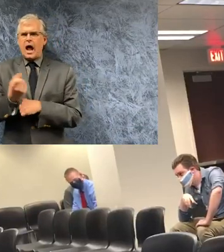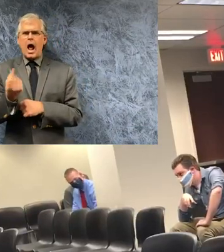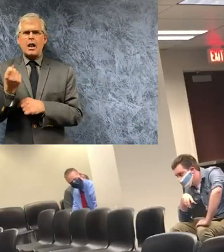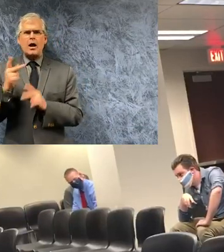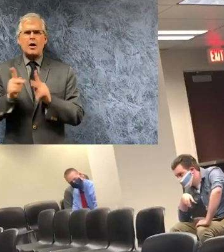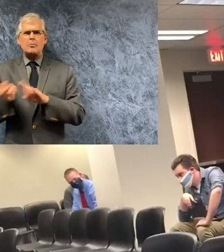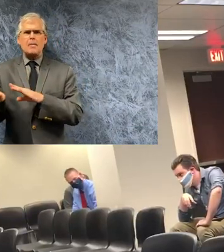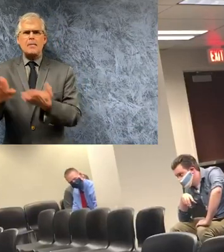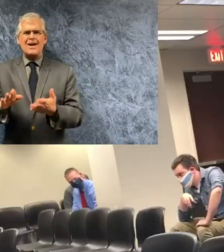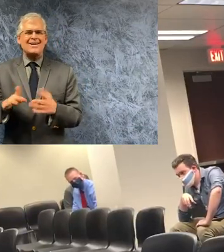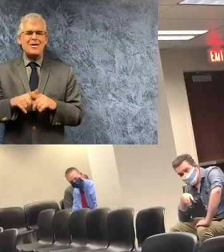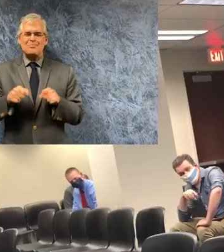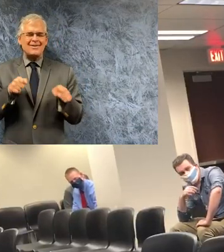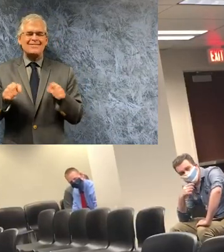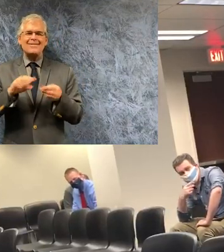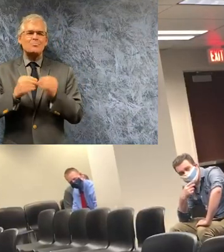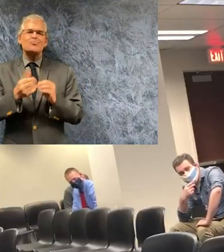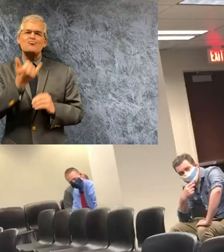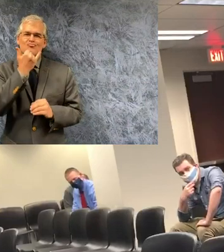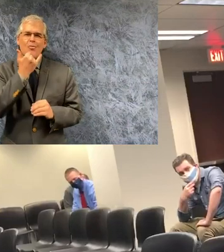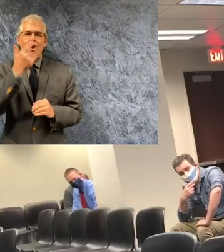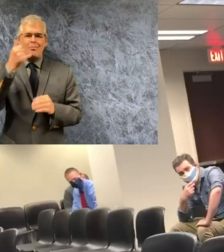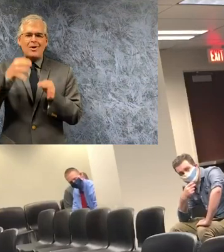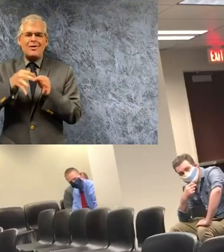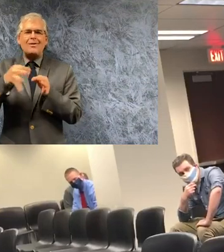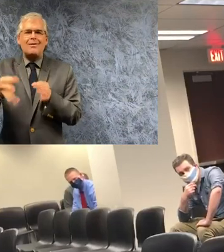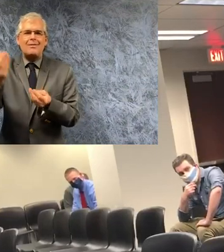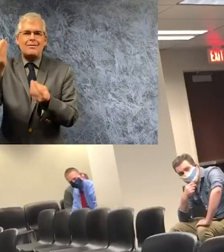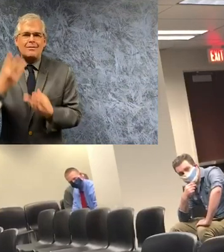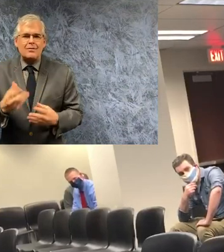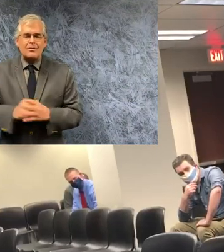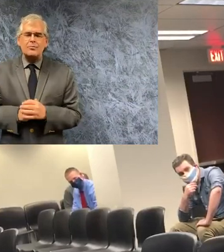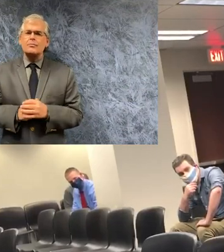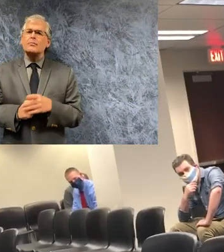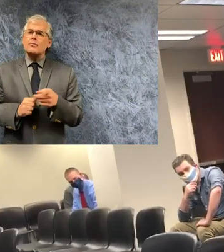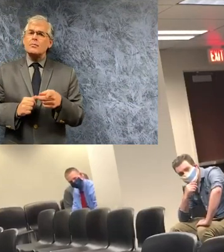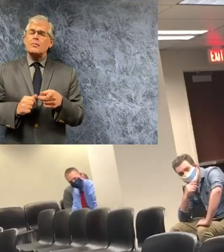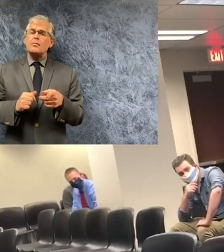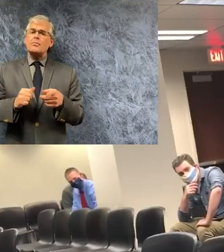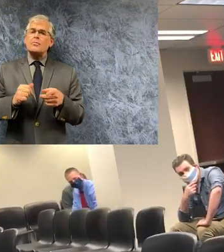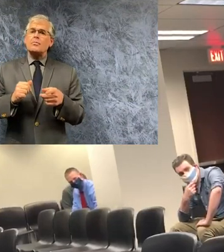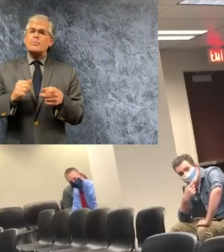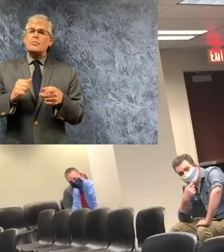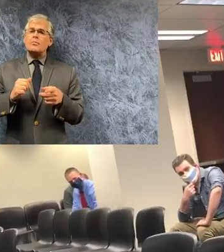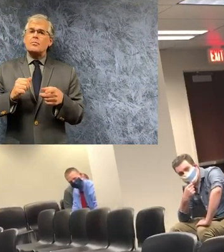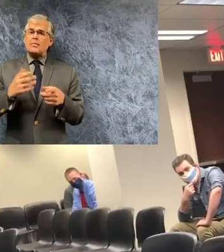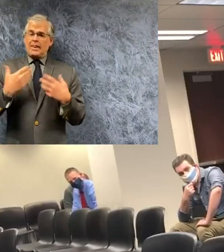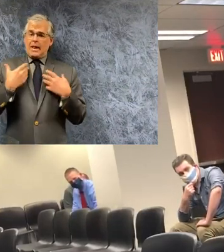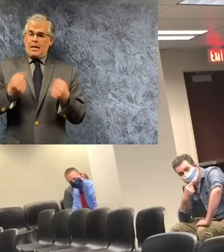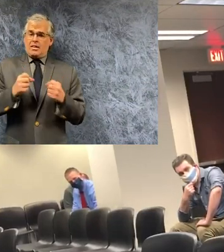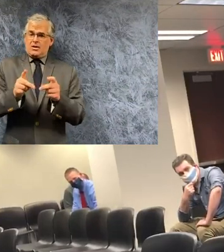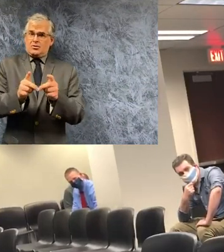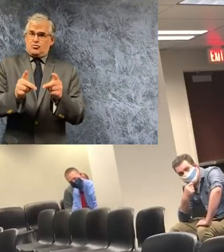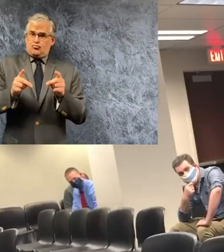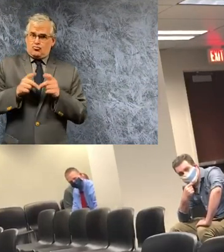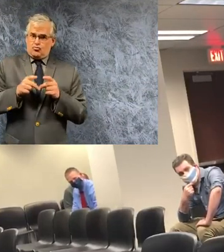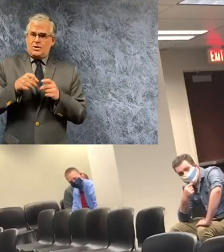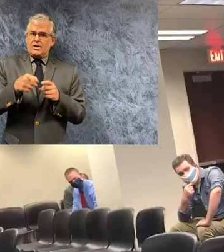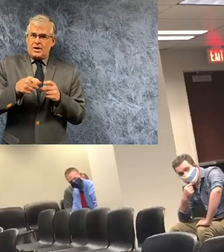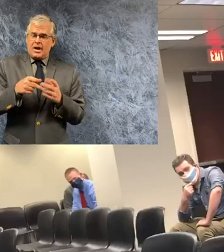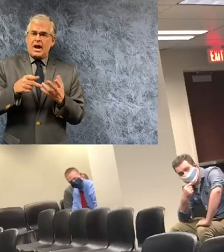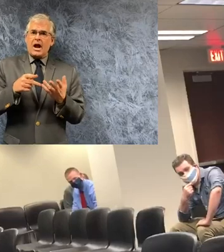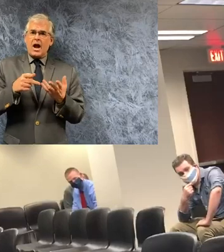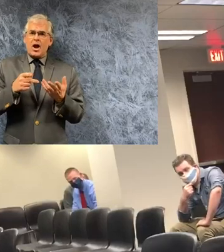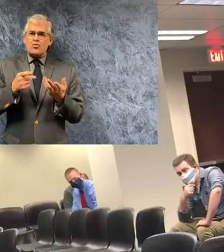other ways that your staff of the state or that you've heard of health districts are working to more cohesively